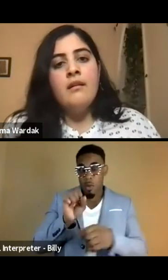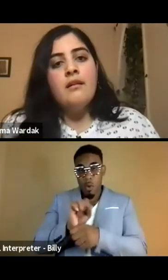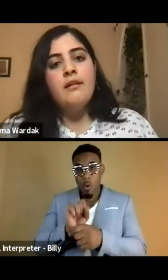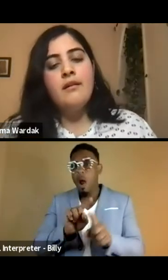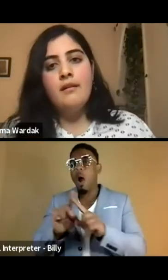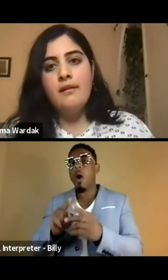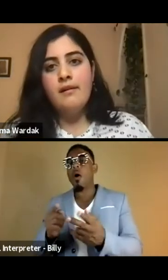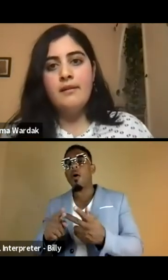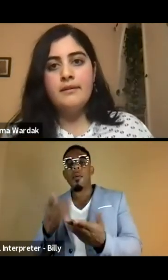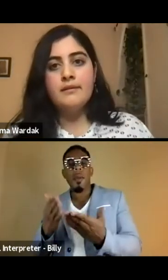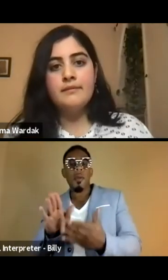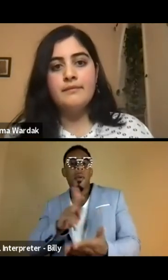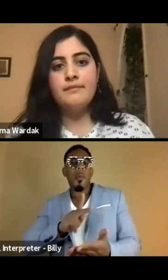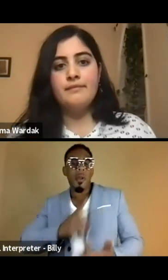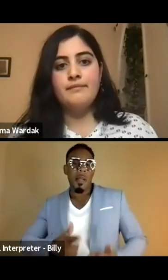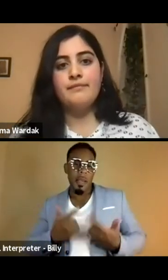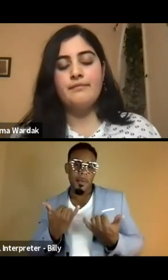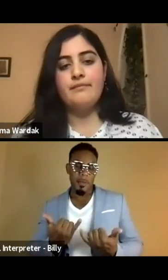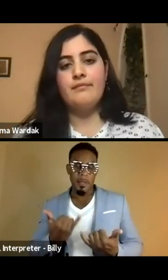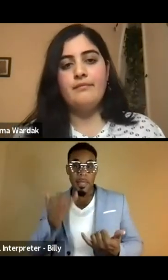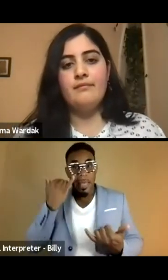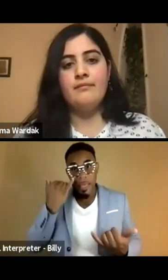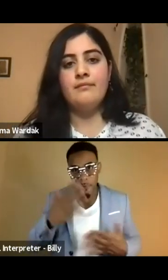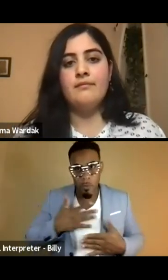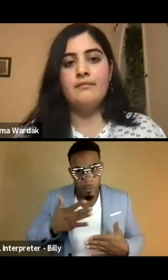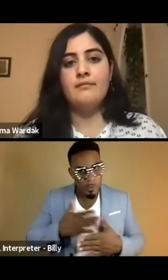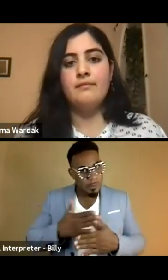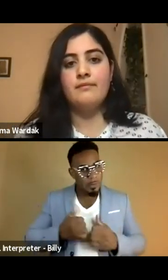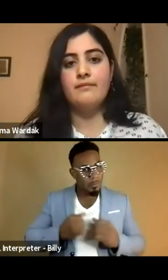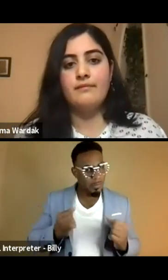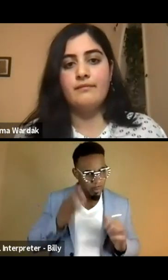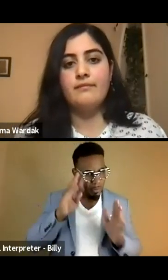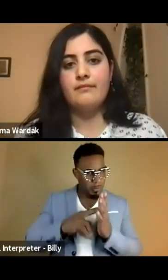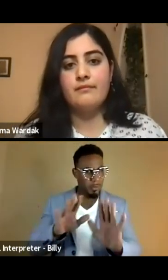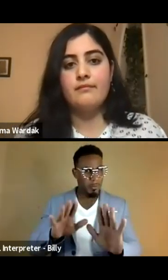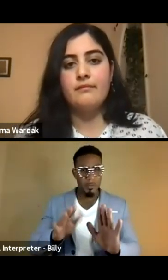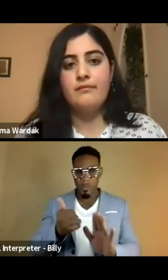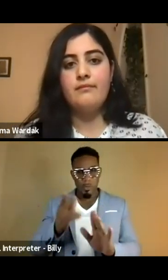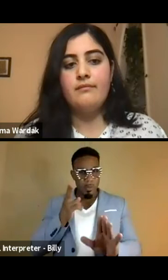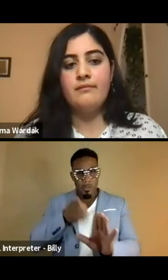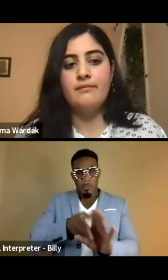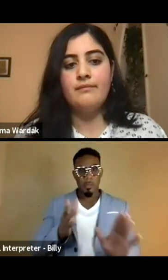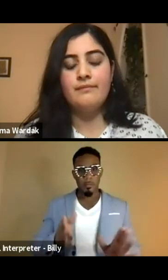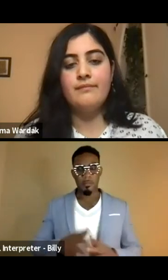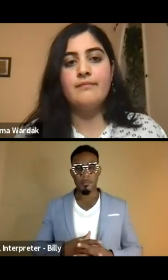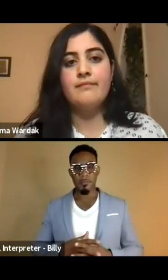but also perhaps your personal life at this time, if you're willing to share that. Um, but anyone can jump in.